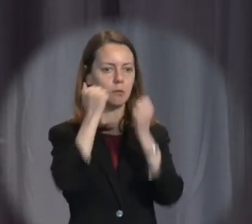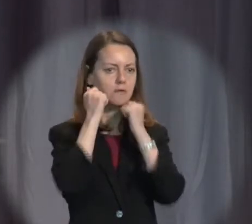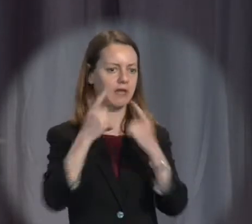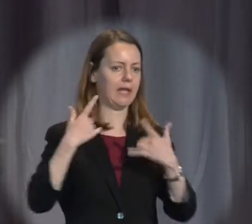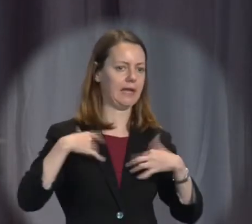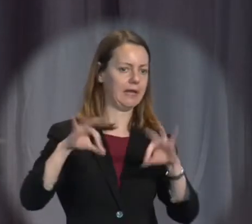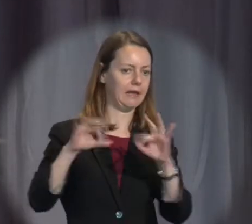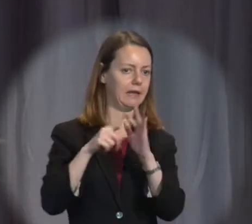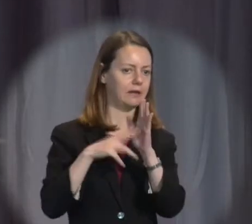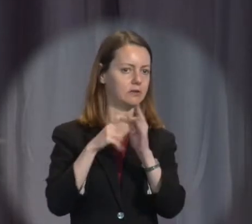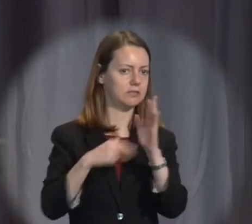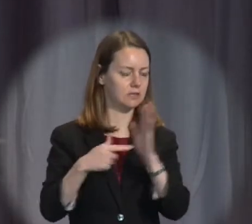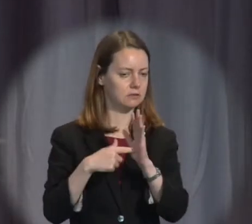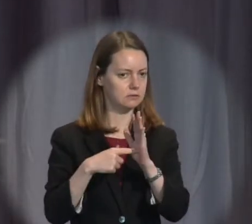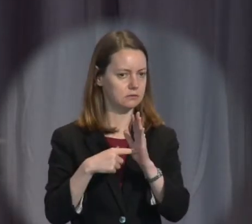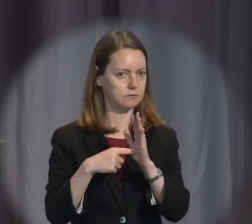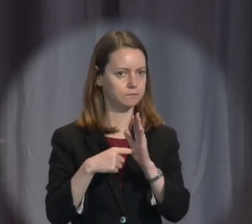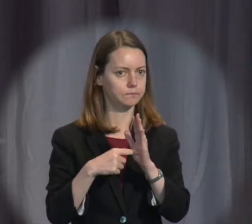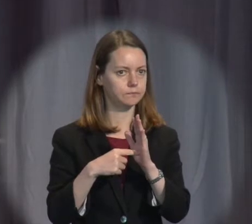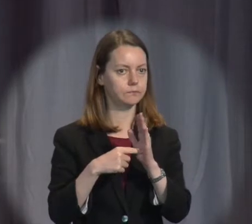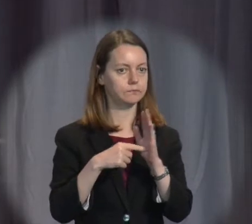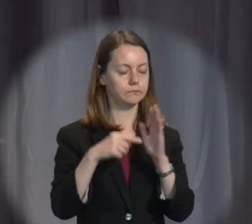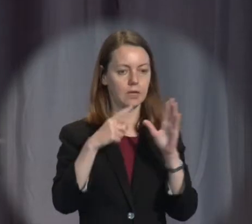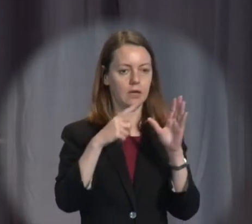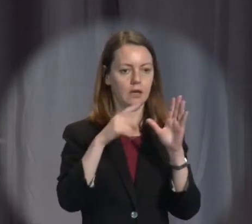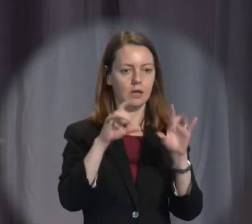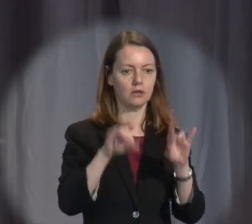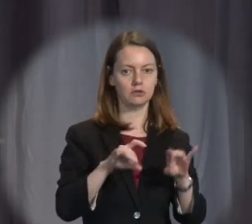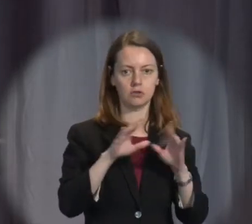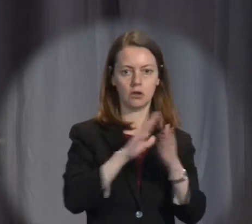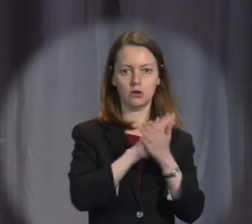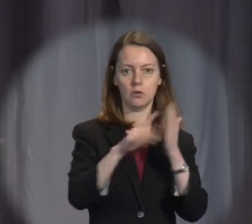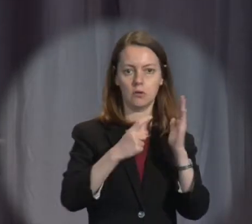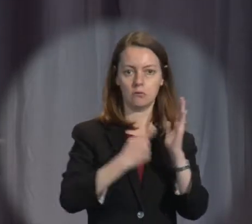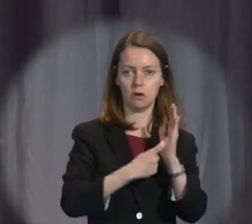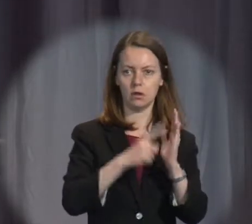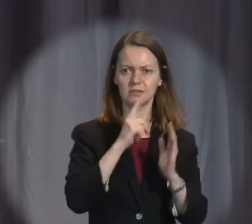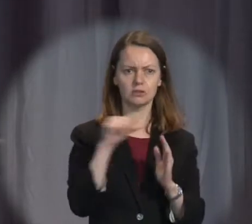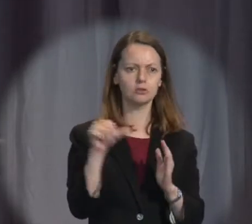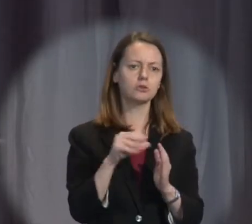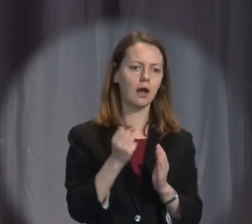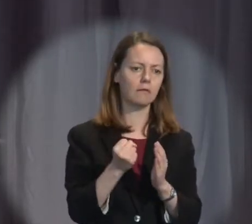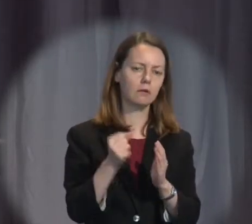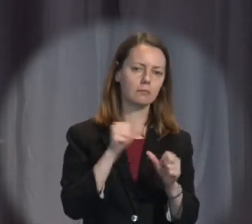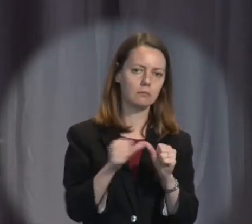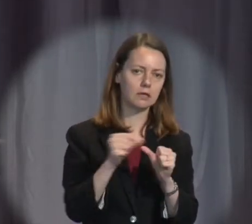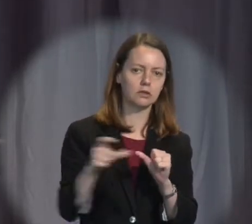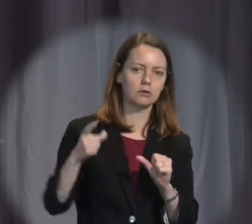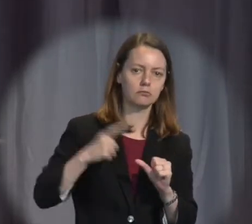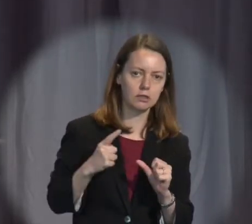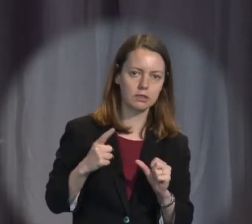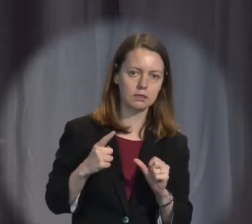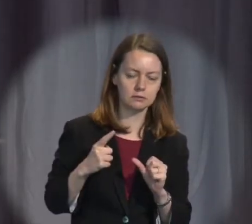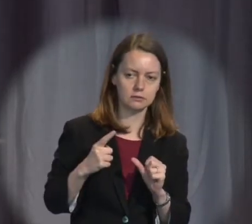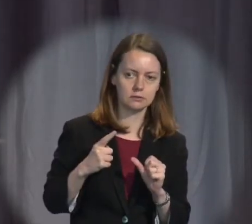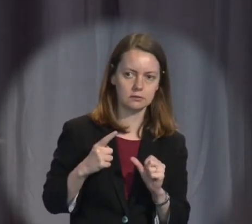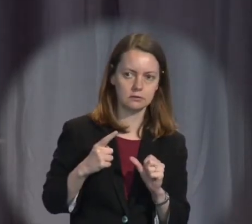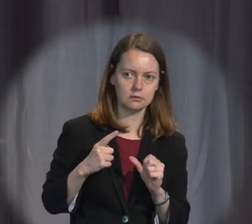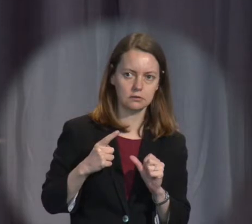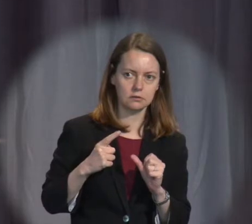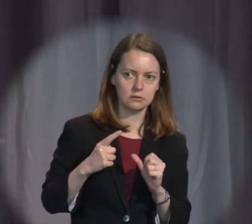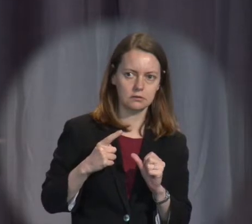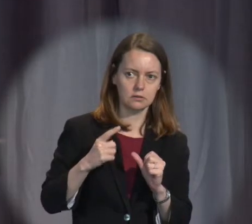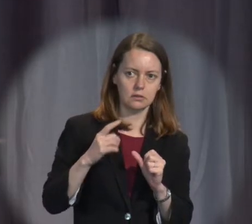While the Commission argued for a wider justification of some sort of legitimate reason for the visit to a declared area this was